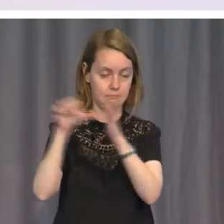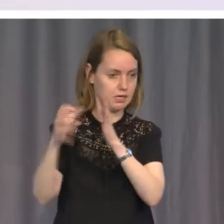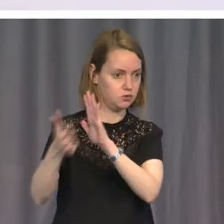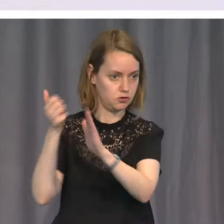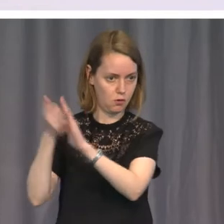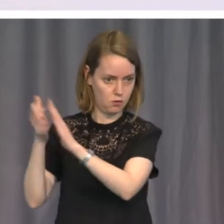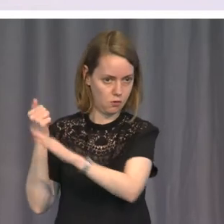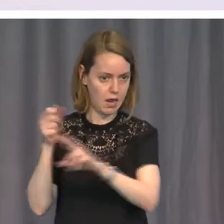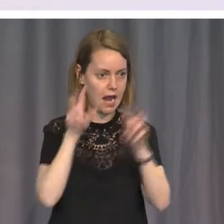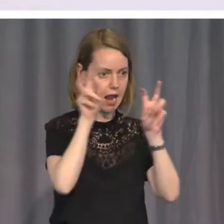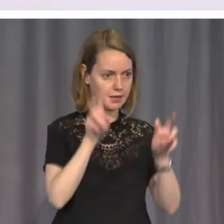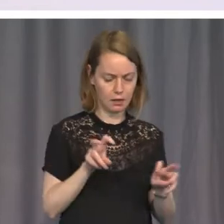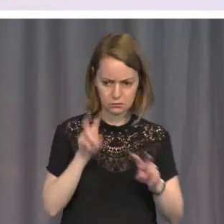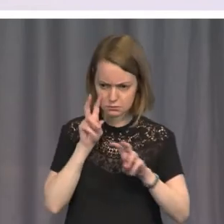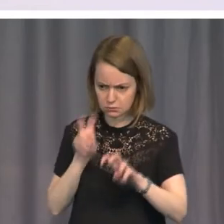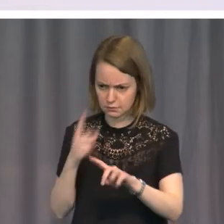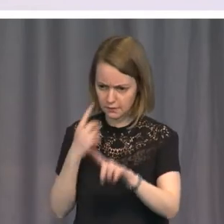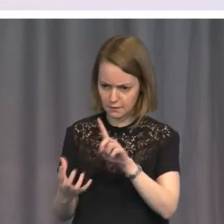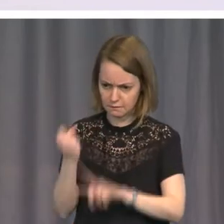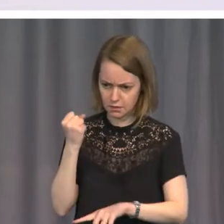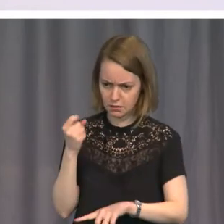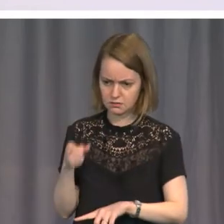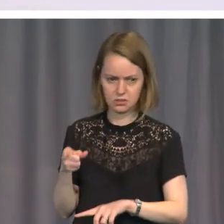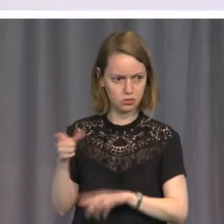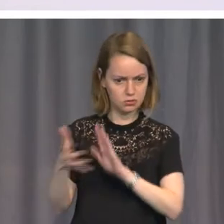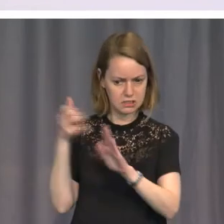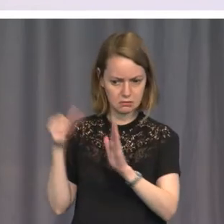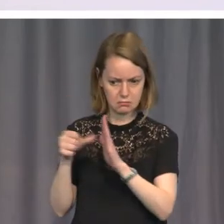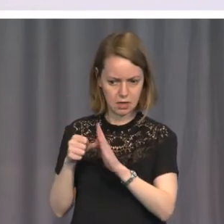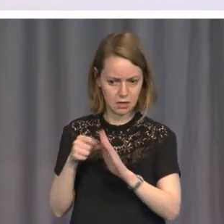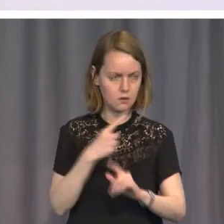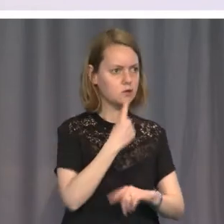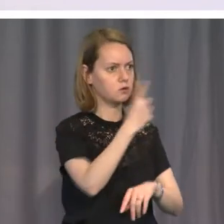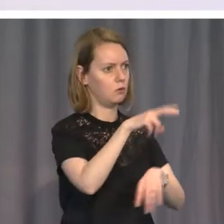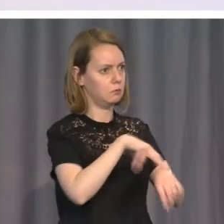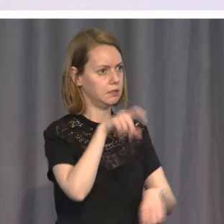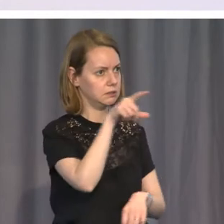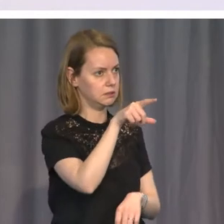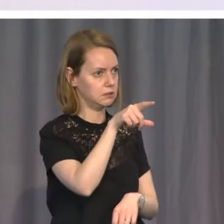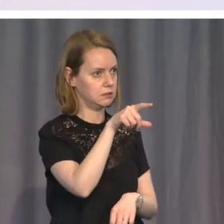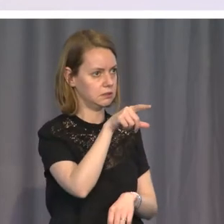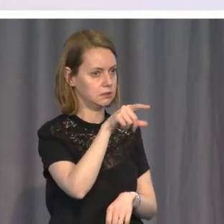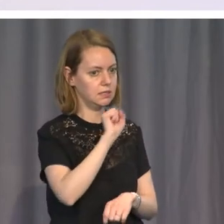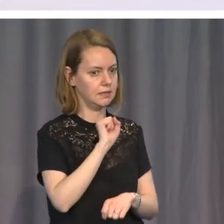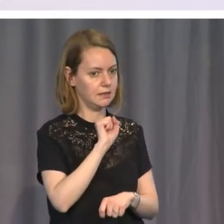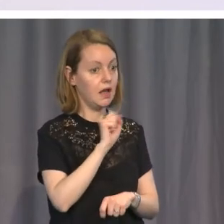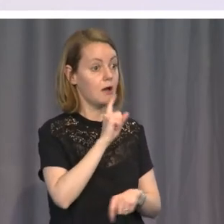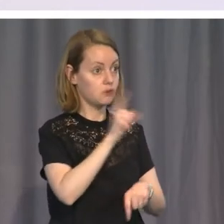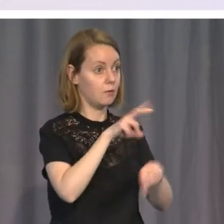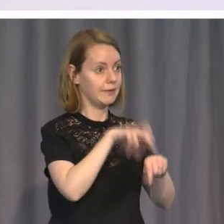this massive fraud, they gave, to investigate it, the very police who pulled it off.